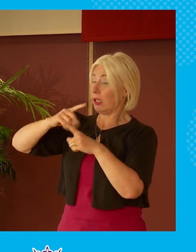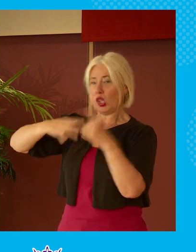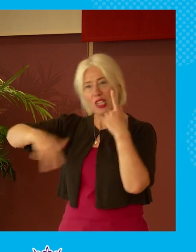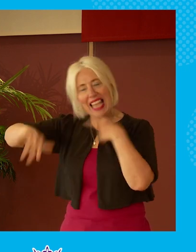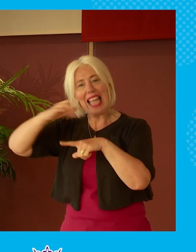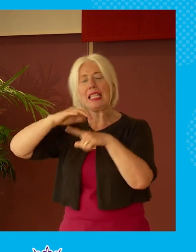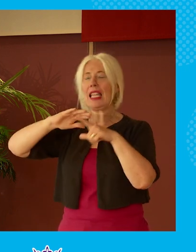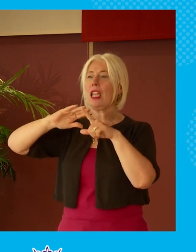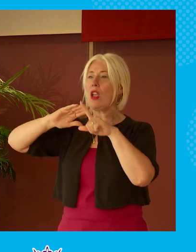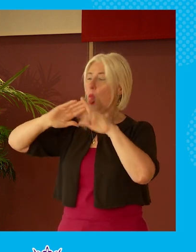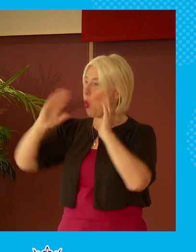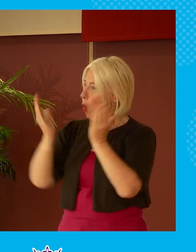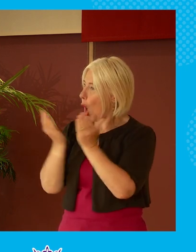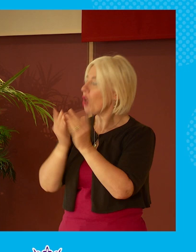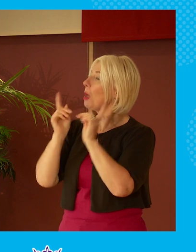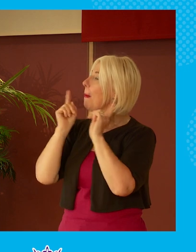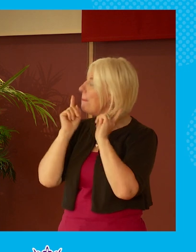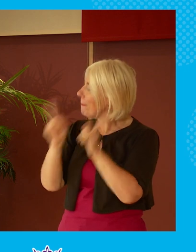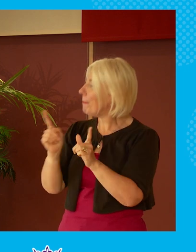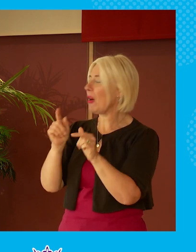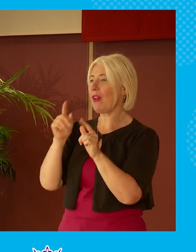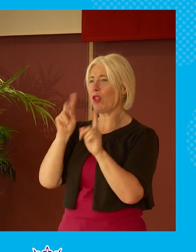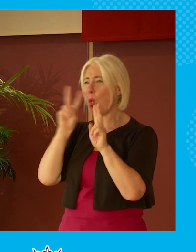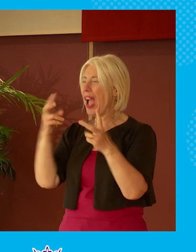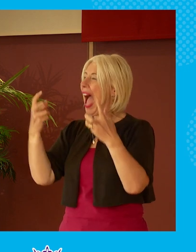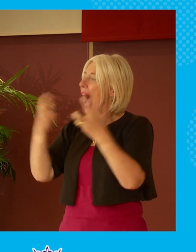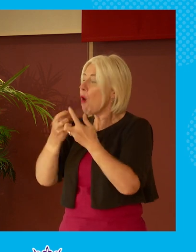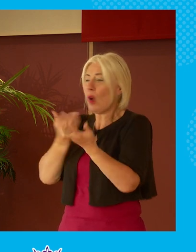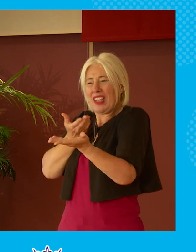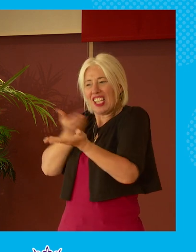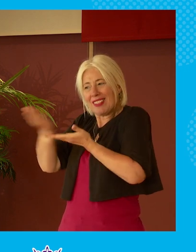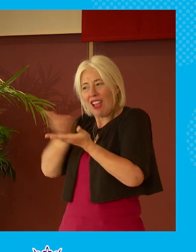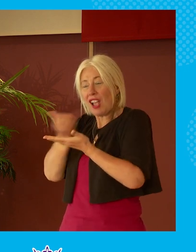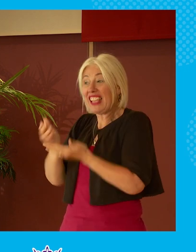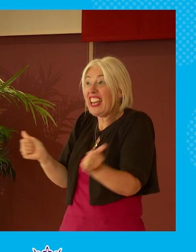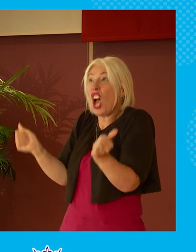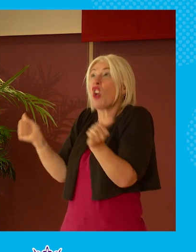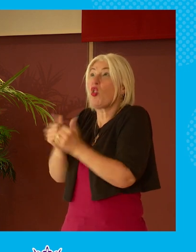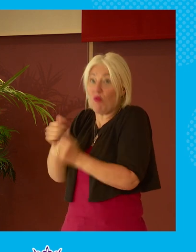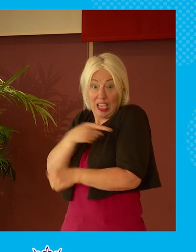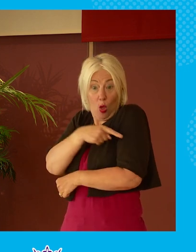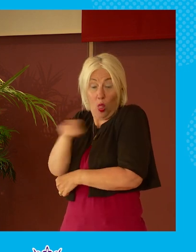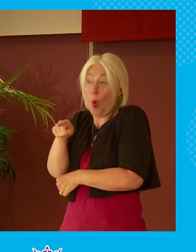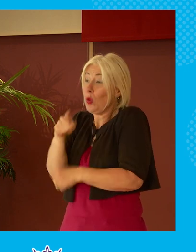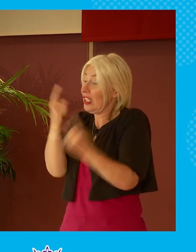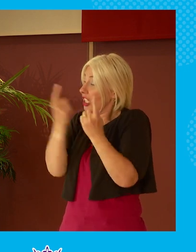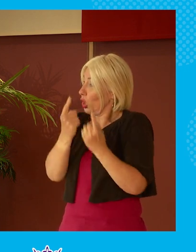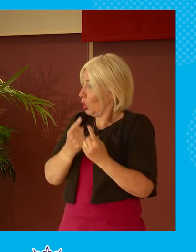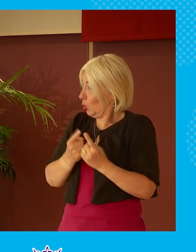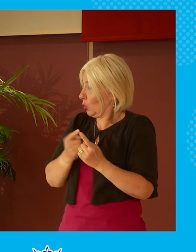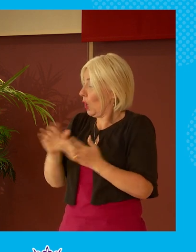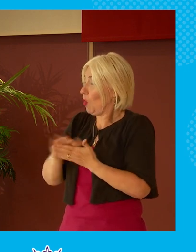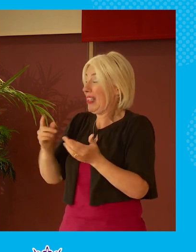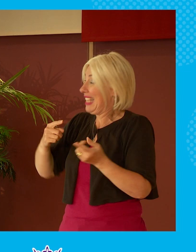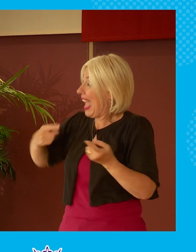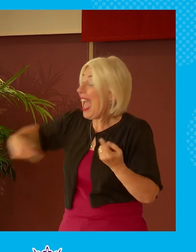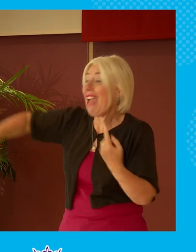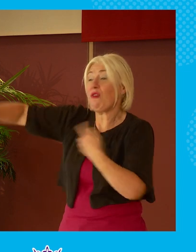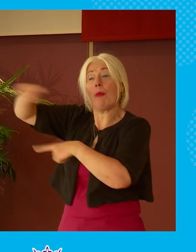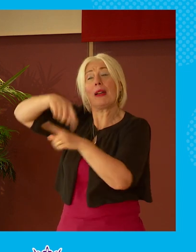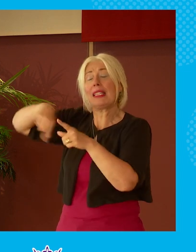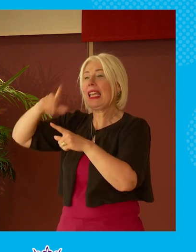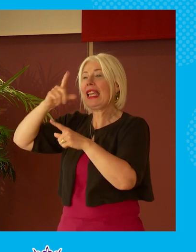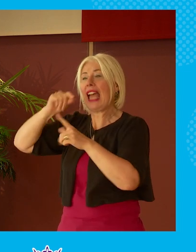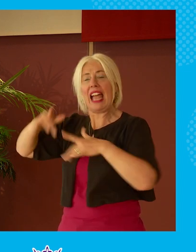but also we need to find ways in which we can discuss and agree on those things in a way that allows everybody uh